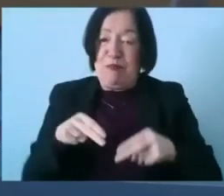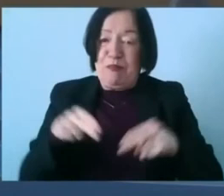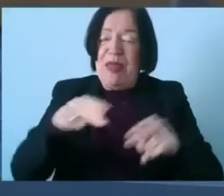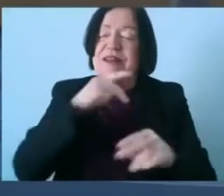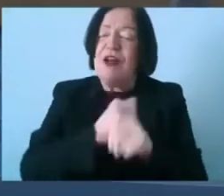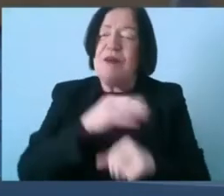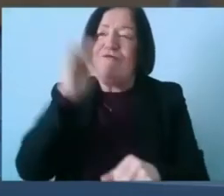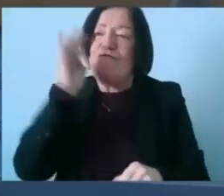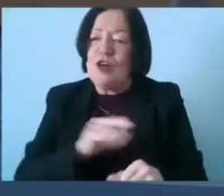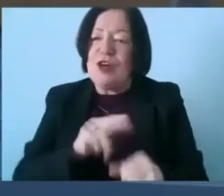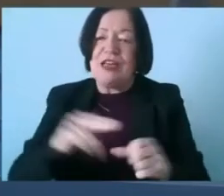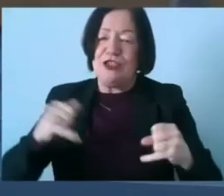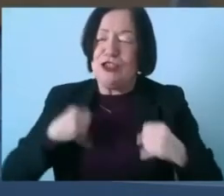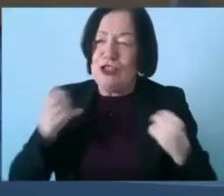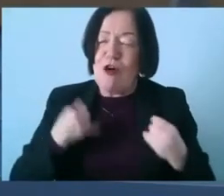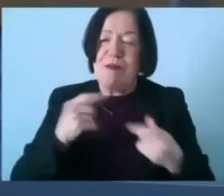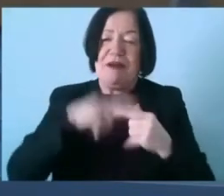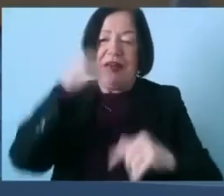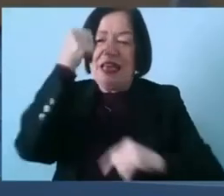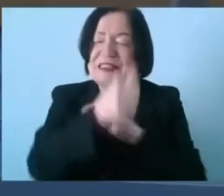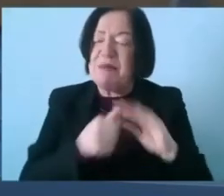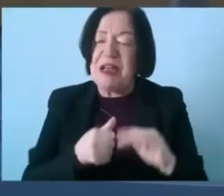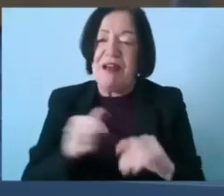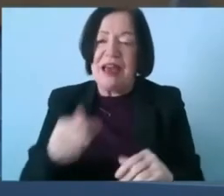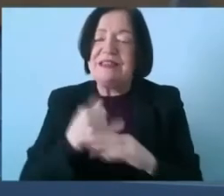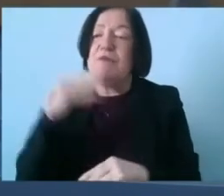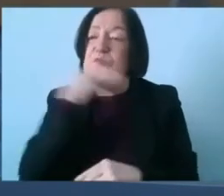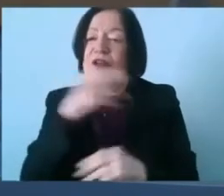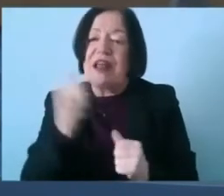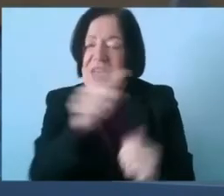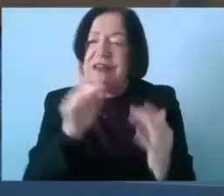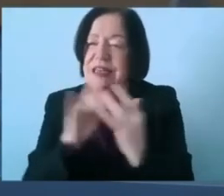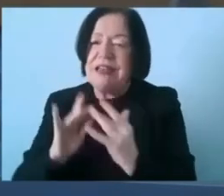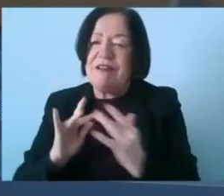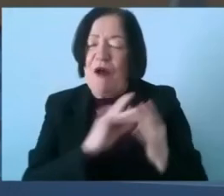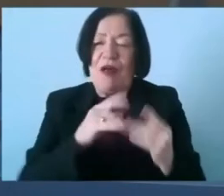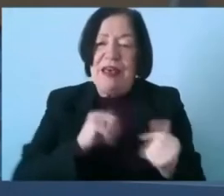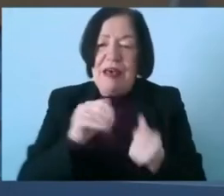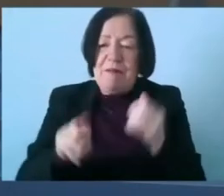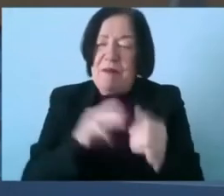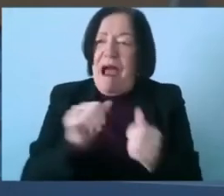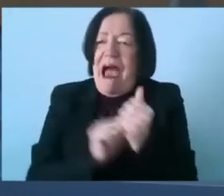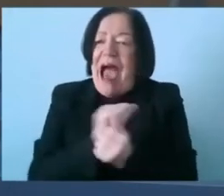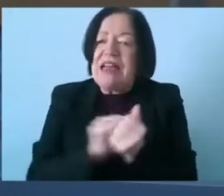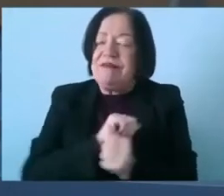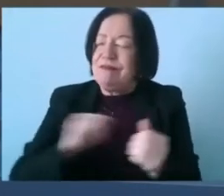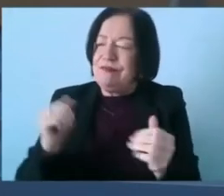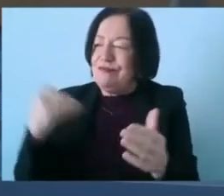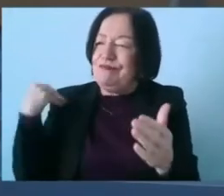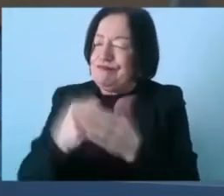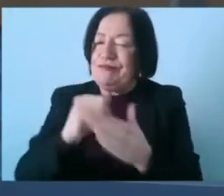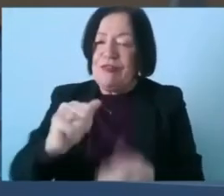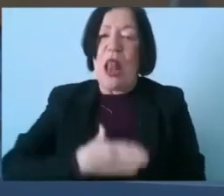enjoyment and experience um and and it's really important to have that engagement so that we keep people active all the way through their life cycle up to